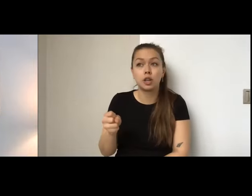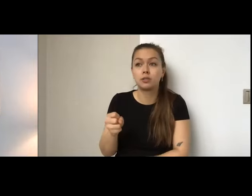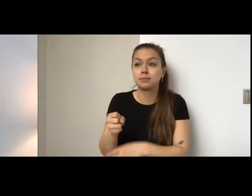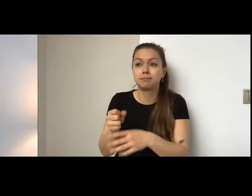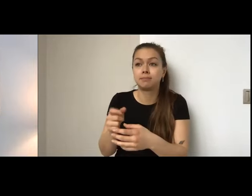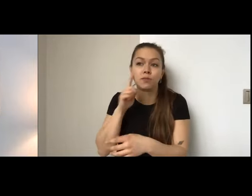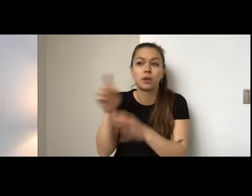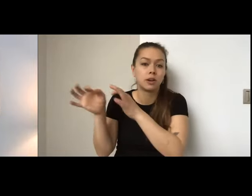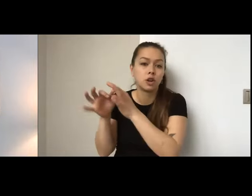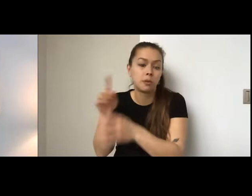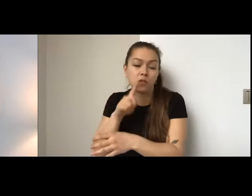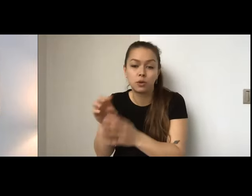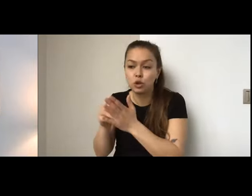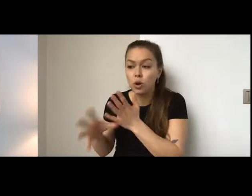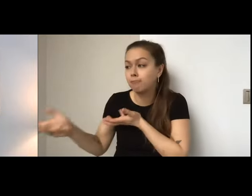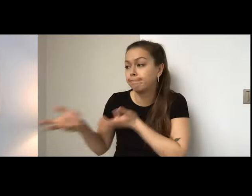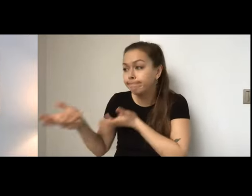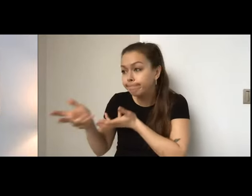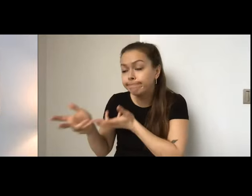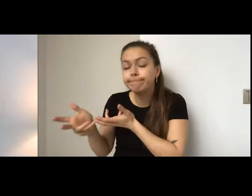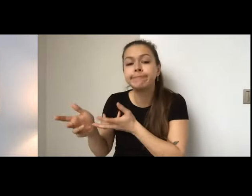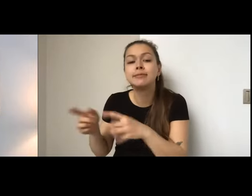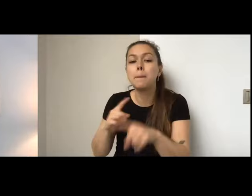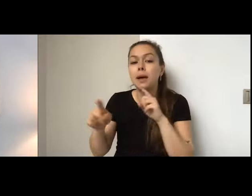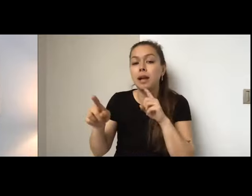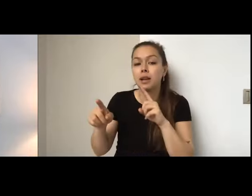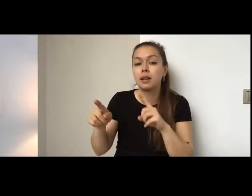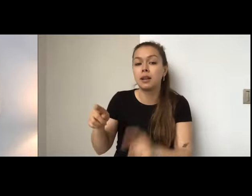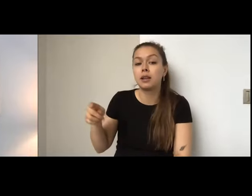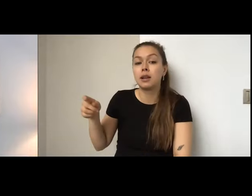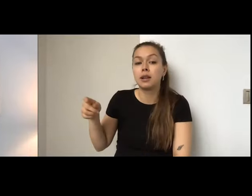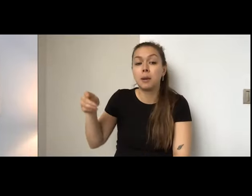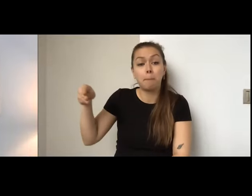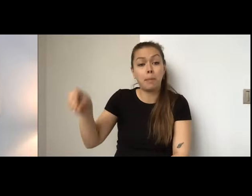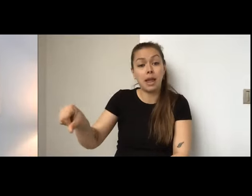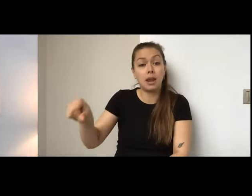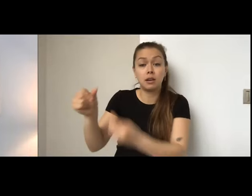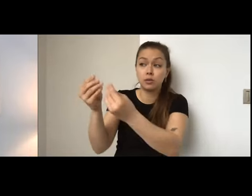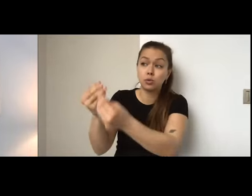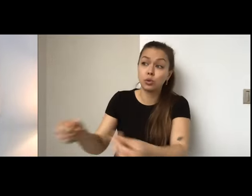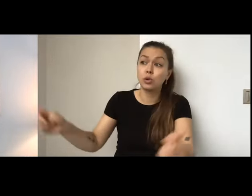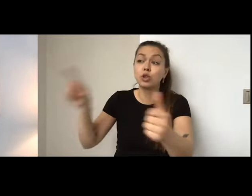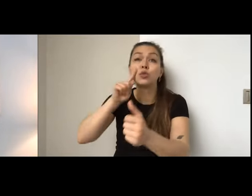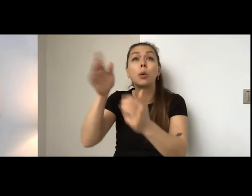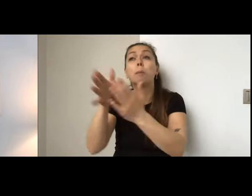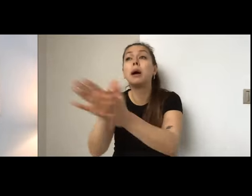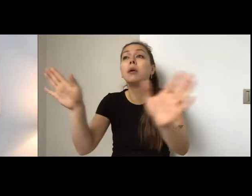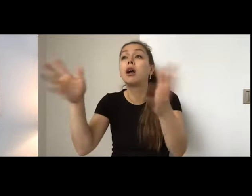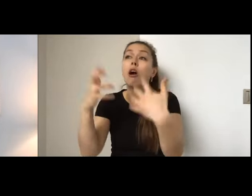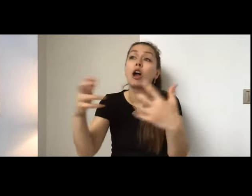Um, but it would not, it would not cover, um, the solutions created for your public audience.